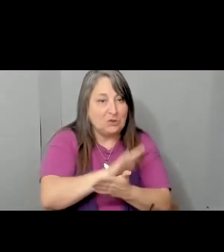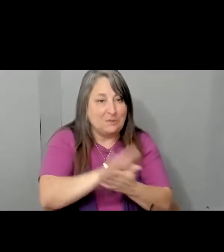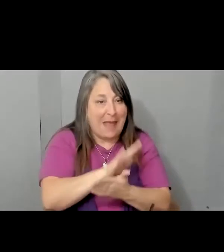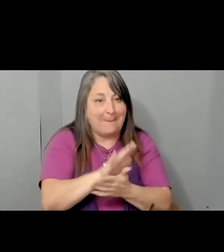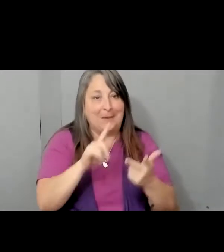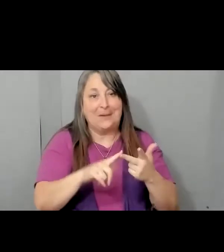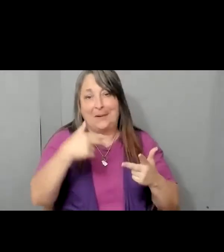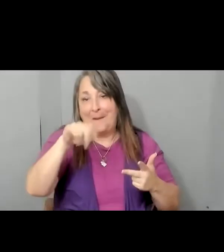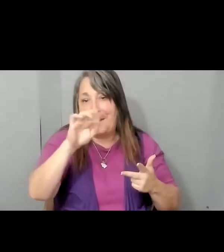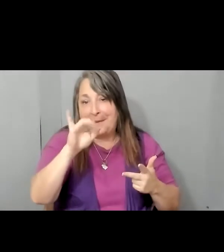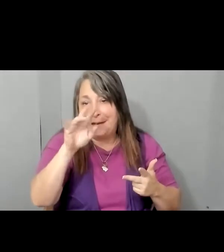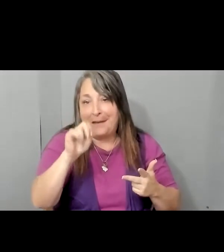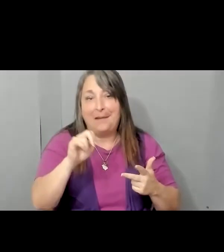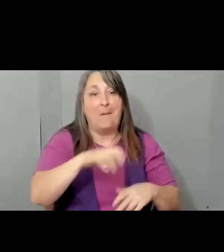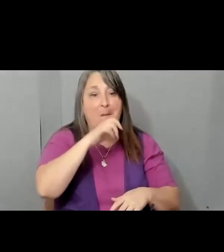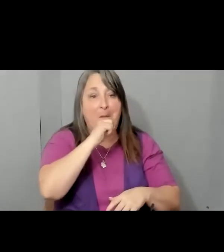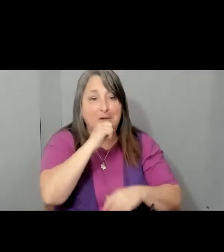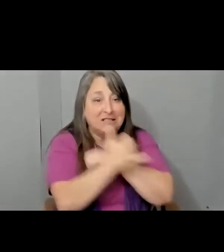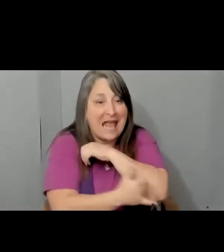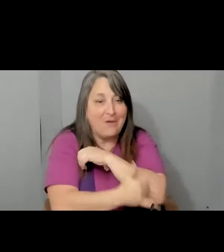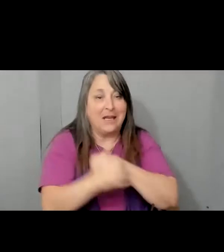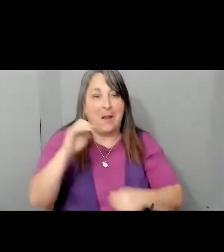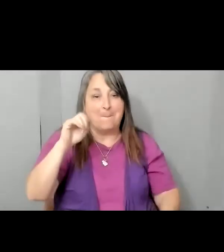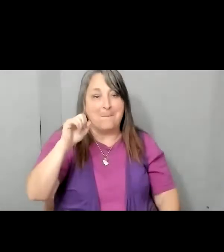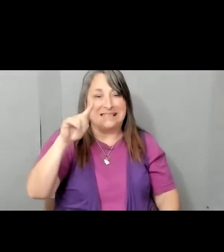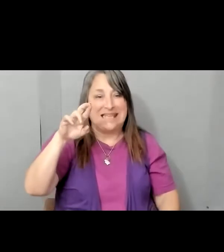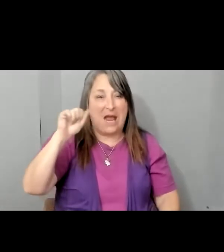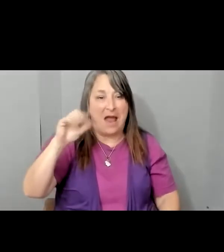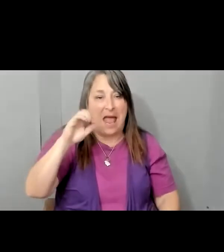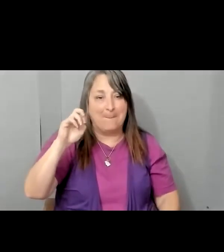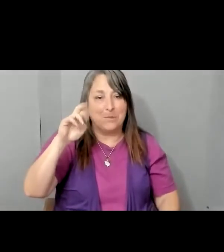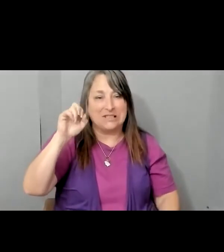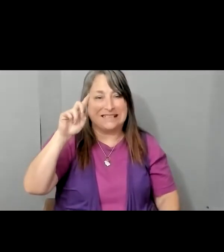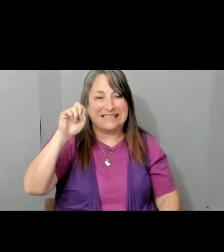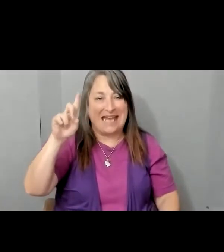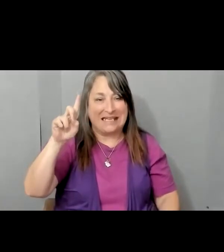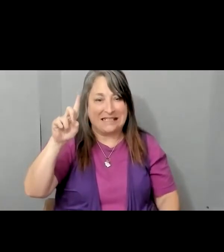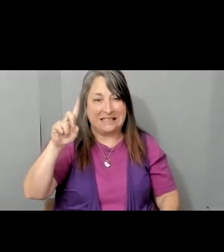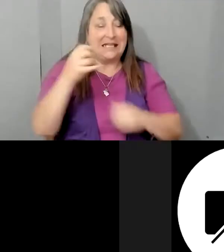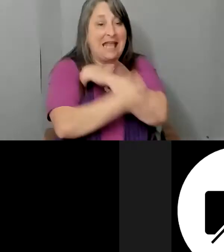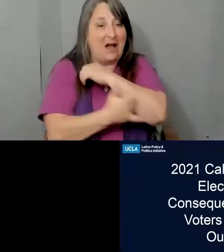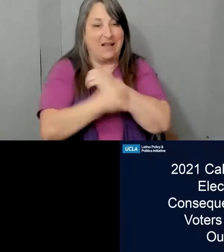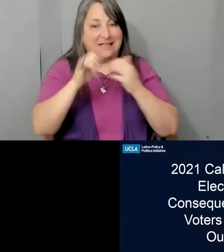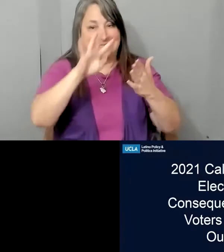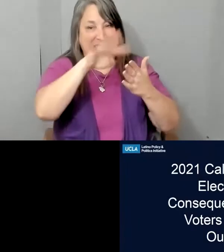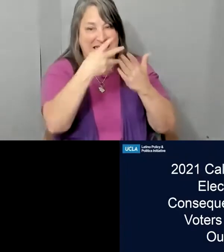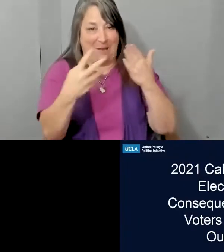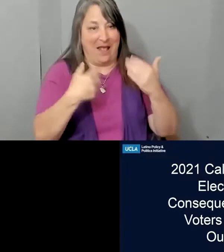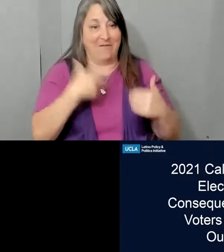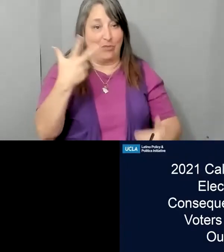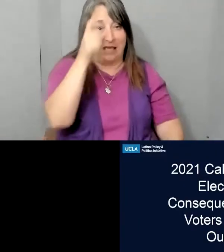out Orange County, Madera, and Merced County. And so what you're looking at is a table, and the table includes three columns